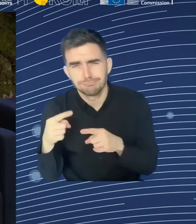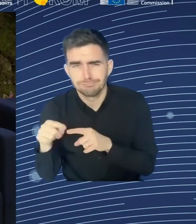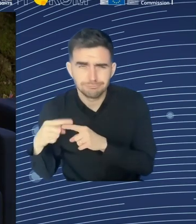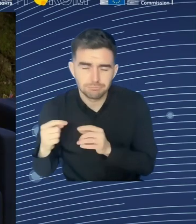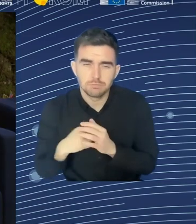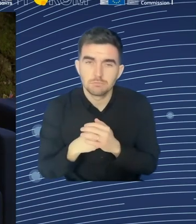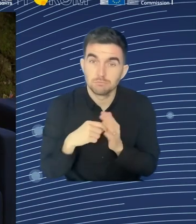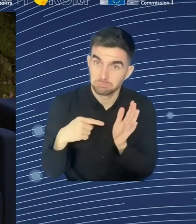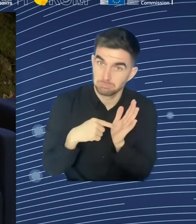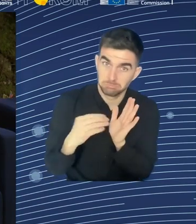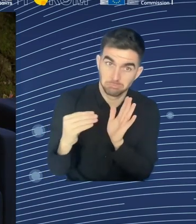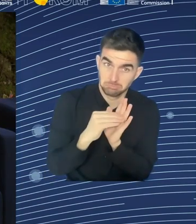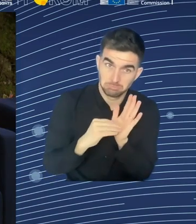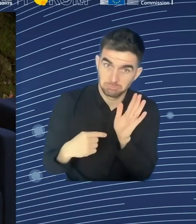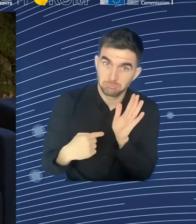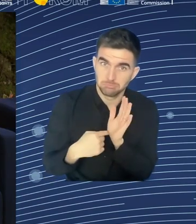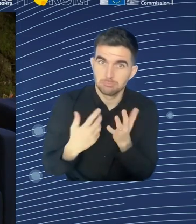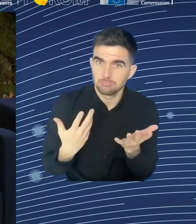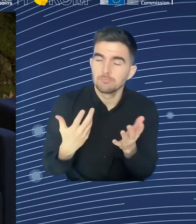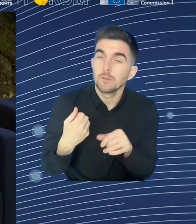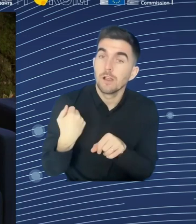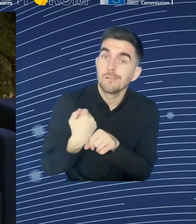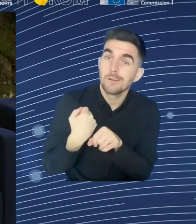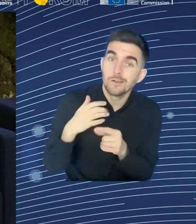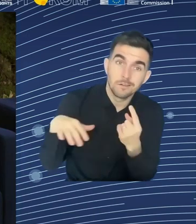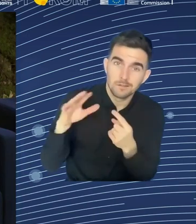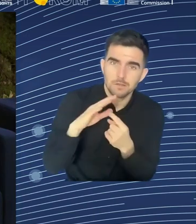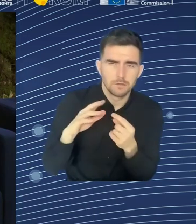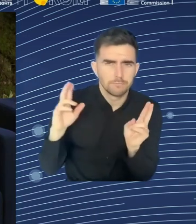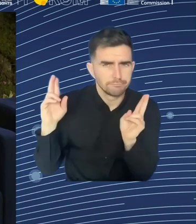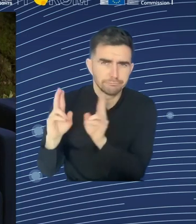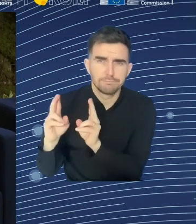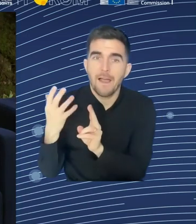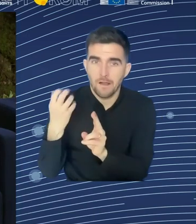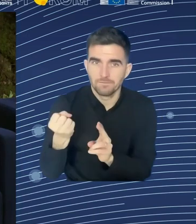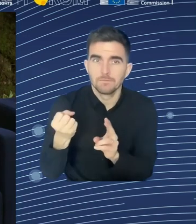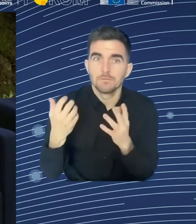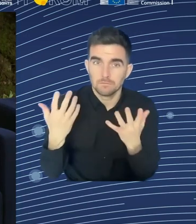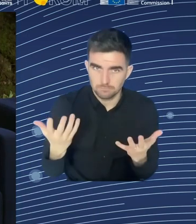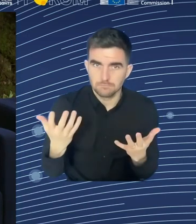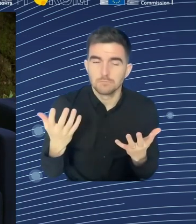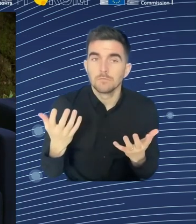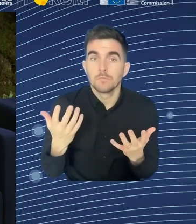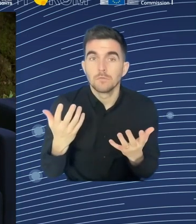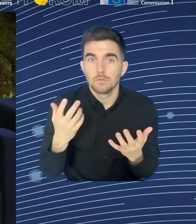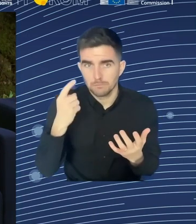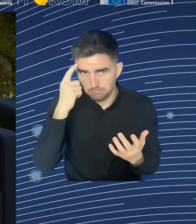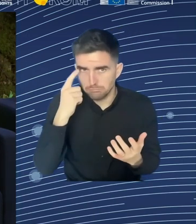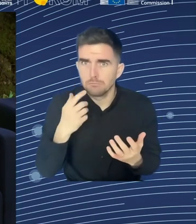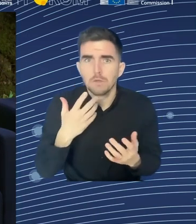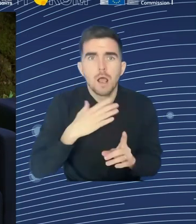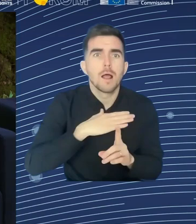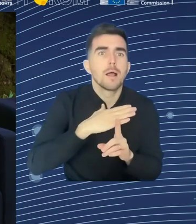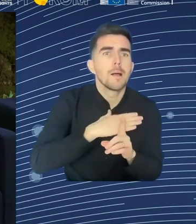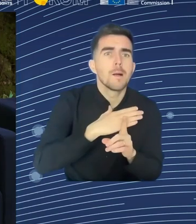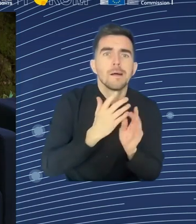And those are the population that we can leave behind if we do not do properly. That is why re-skilling this kind